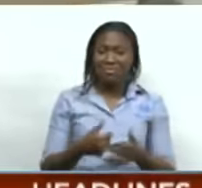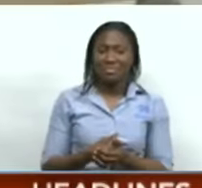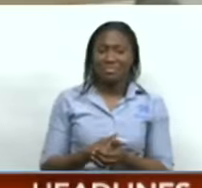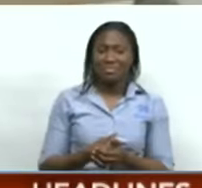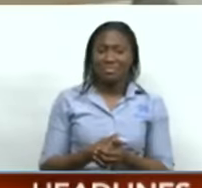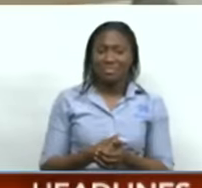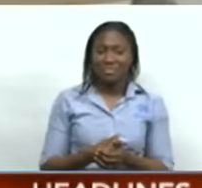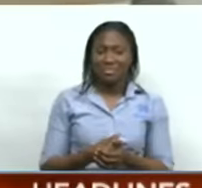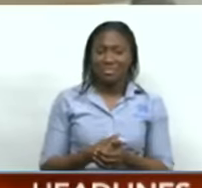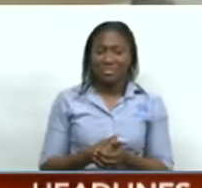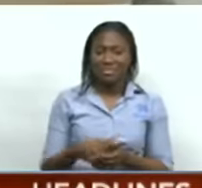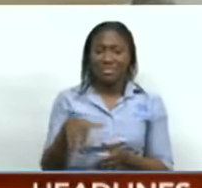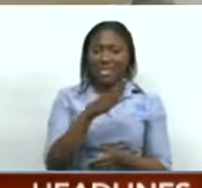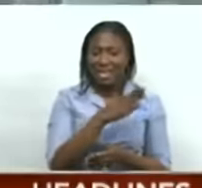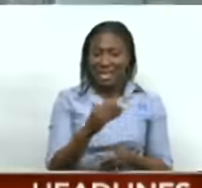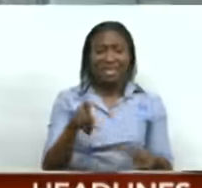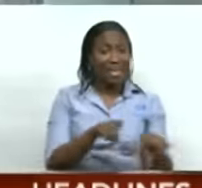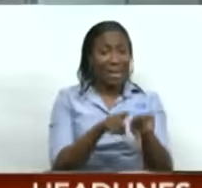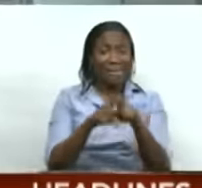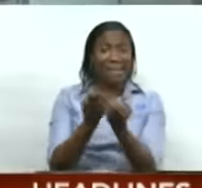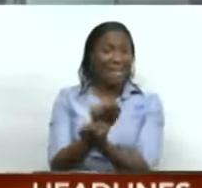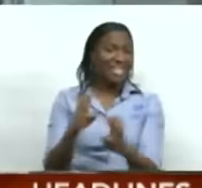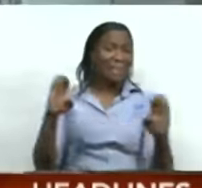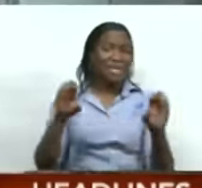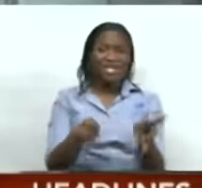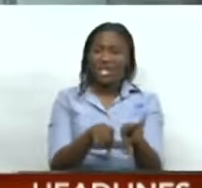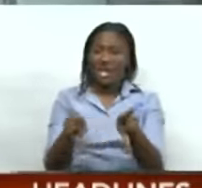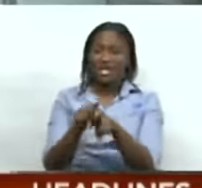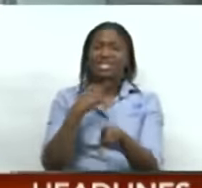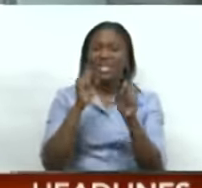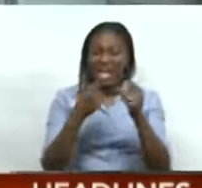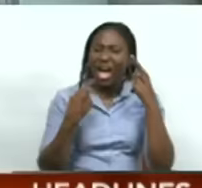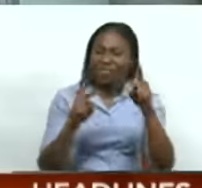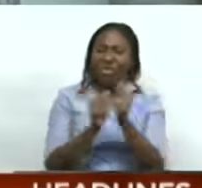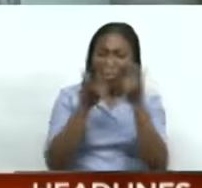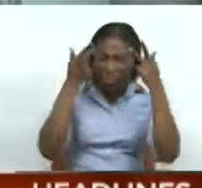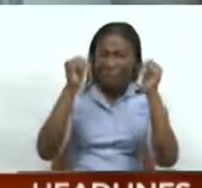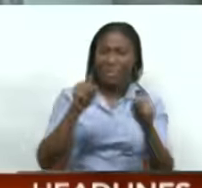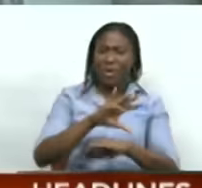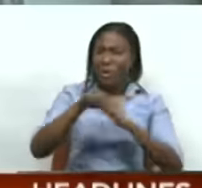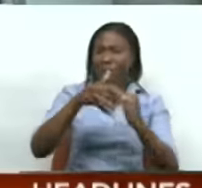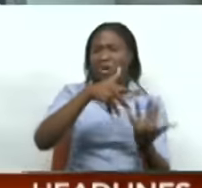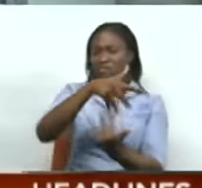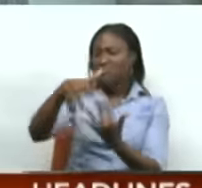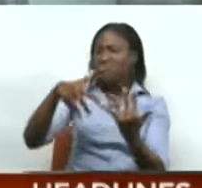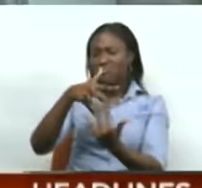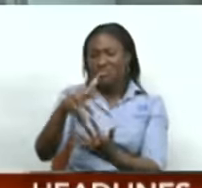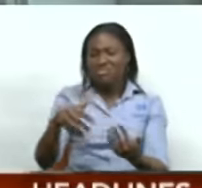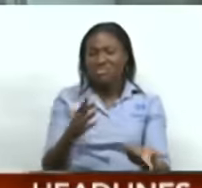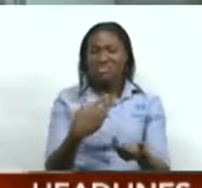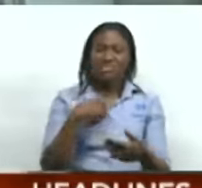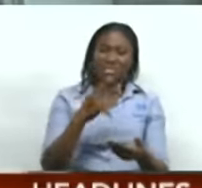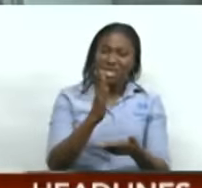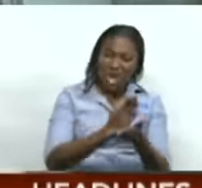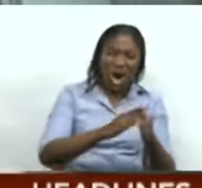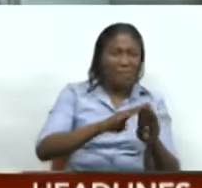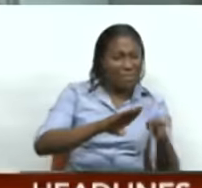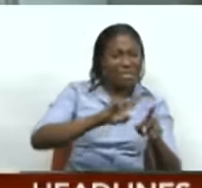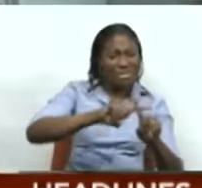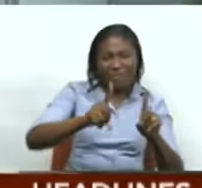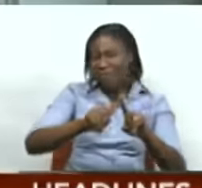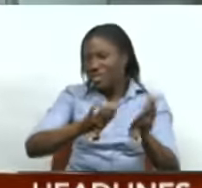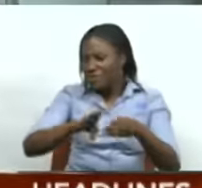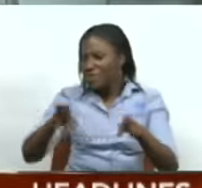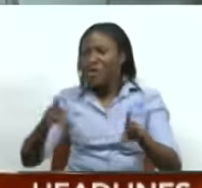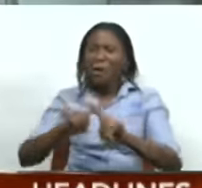emancipation. Yes, I agree with him. I think we basically get along. mean, we have differences, but there